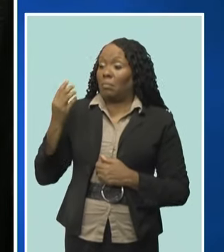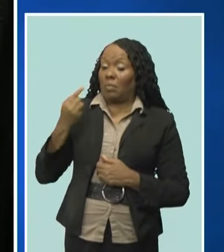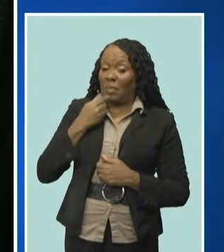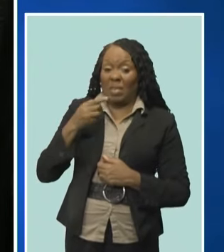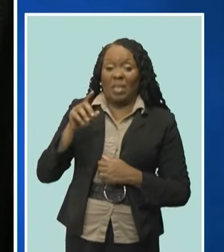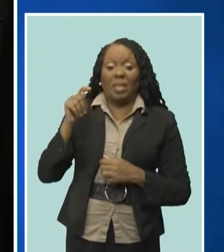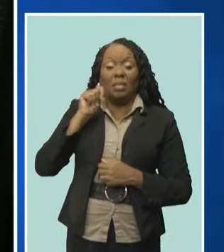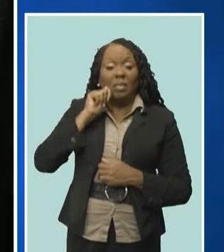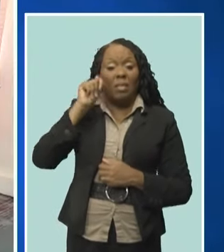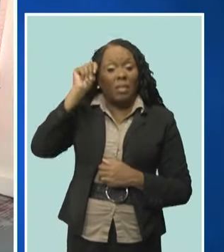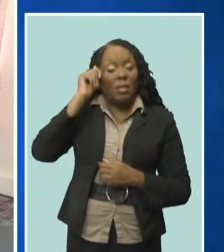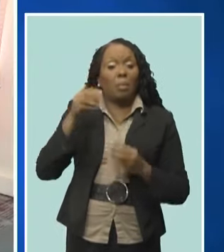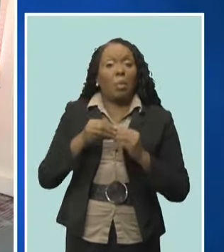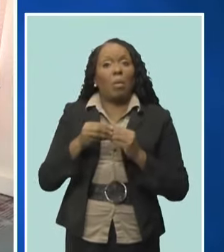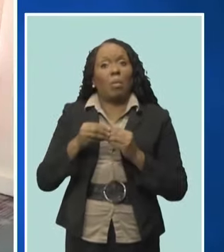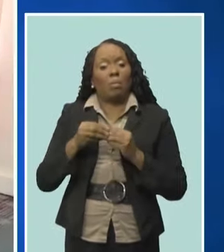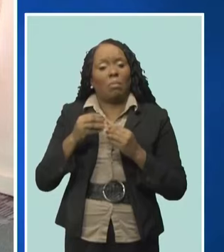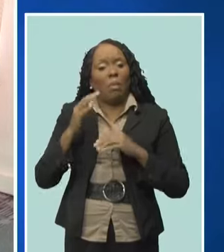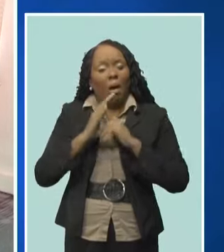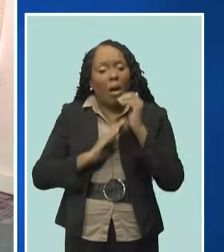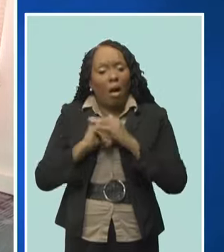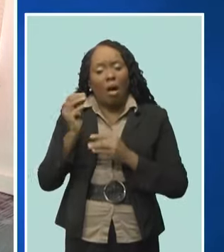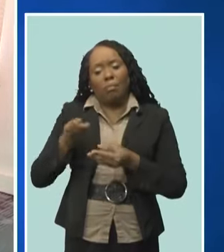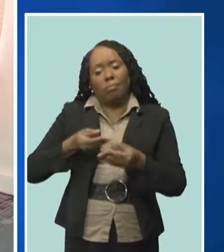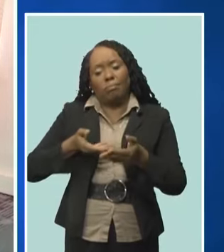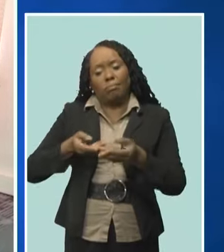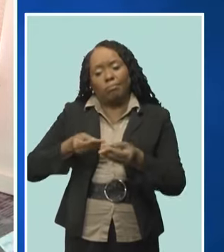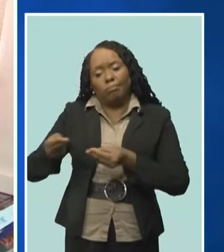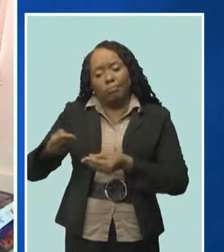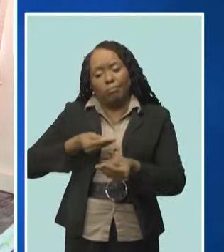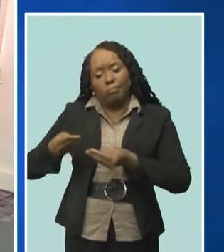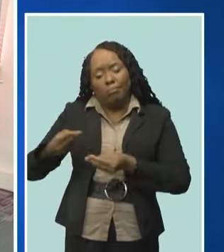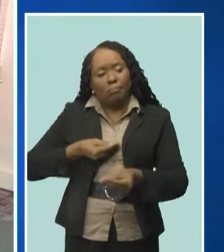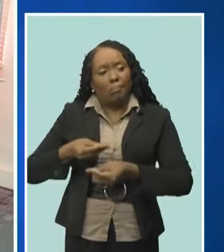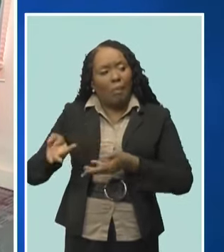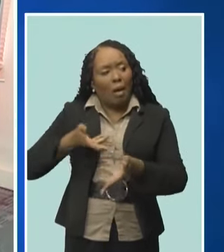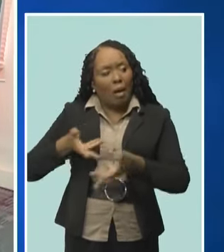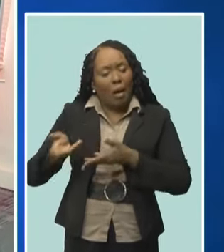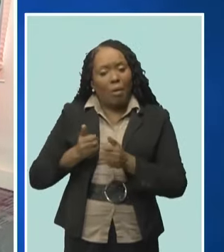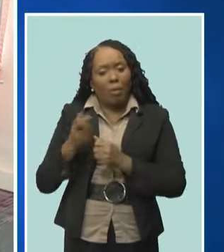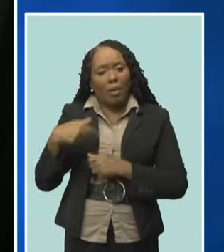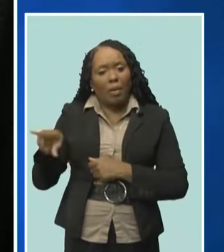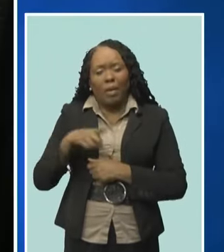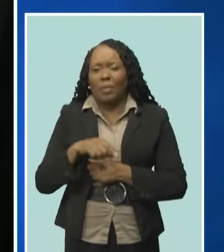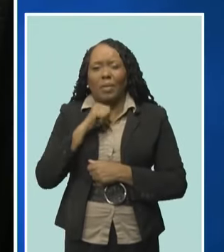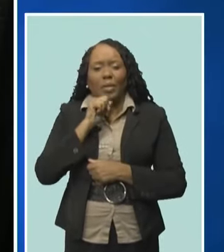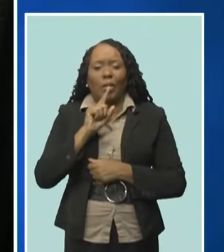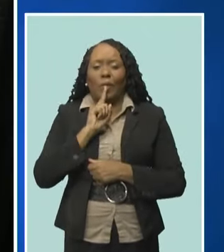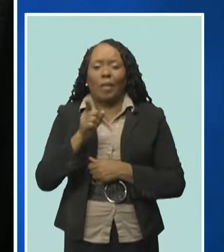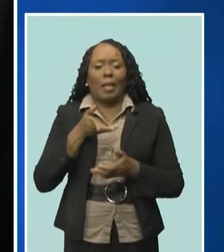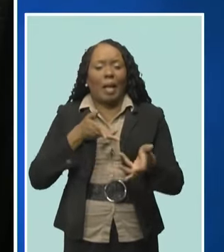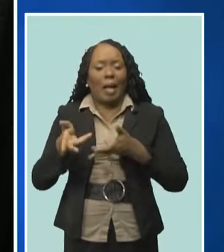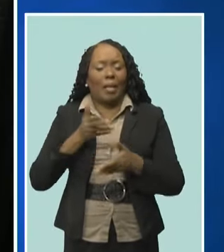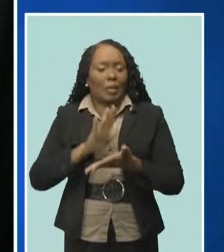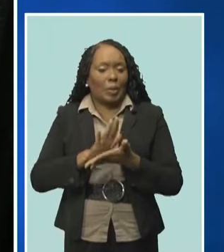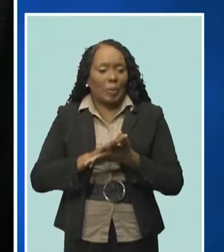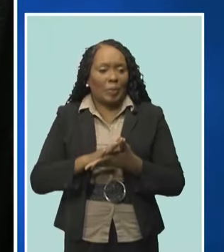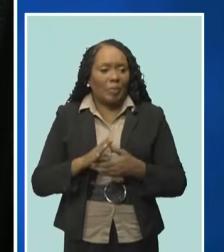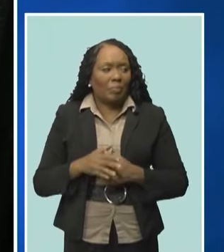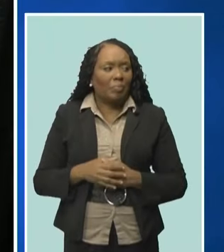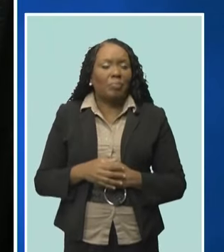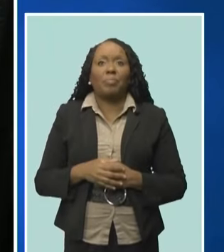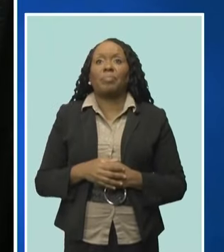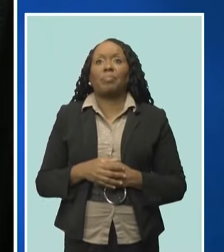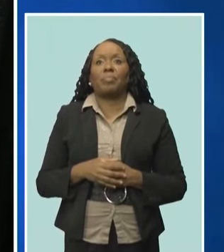interacting with them, particularly in health and family life education classes in schools. As outsiders, young people very